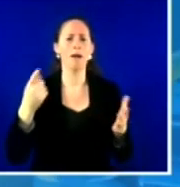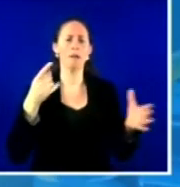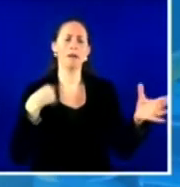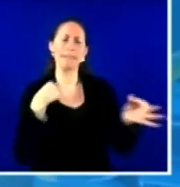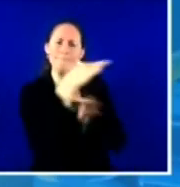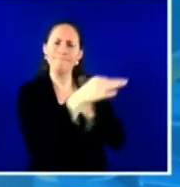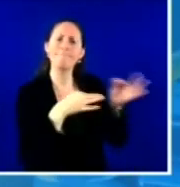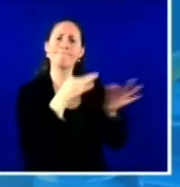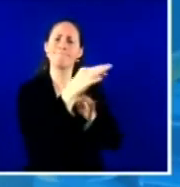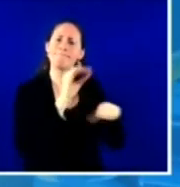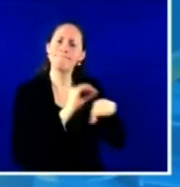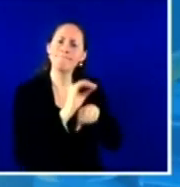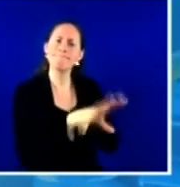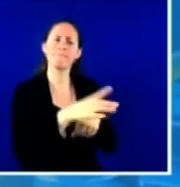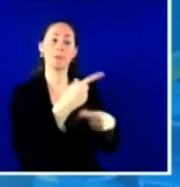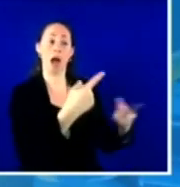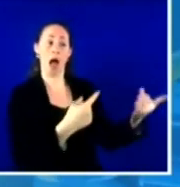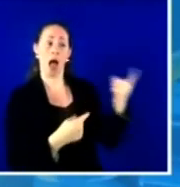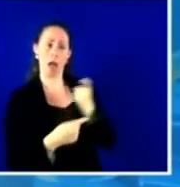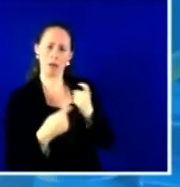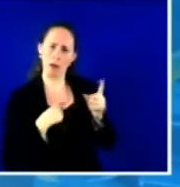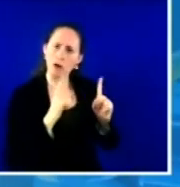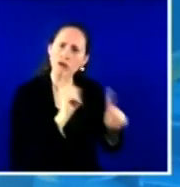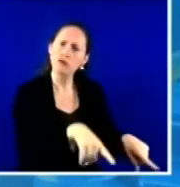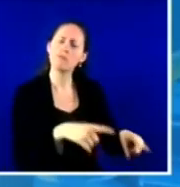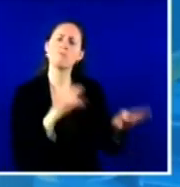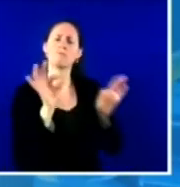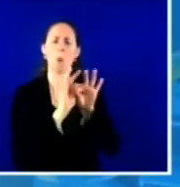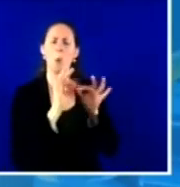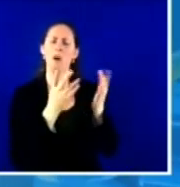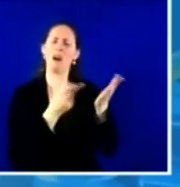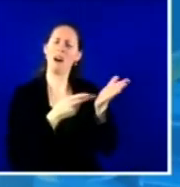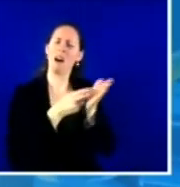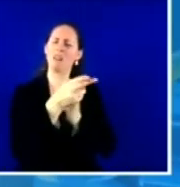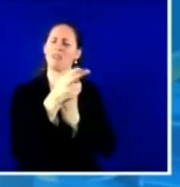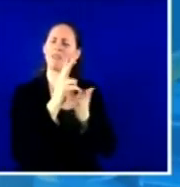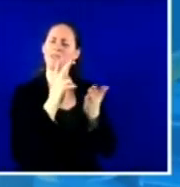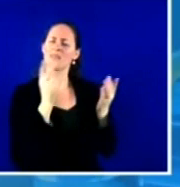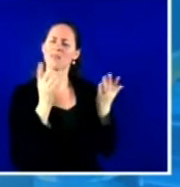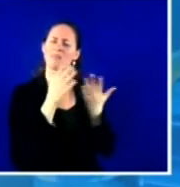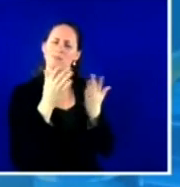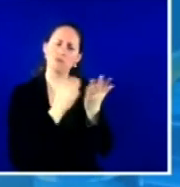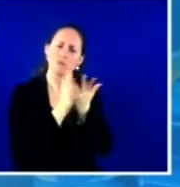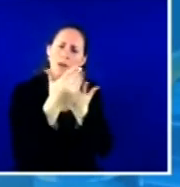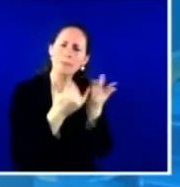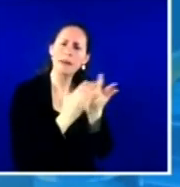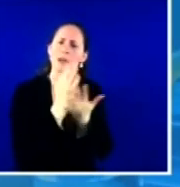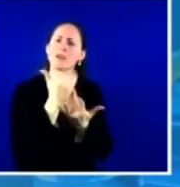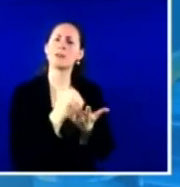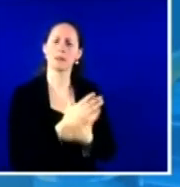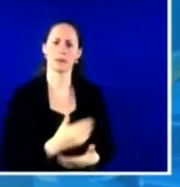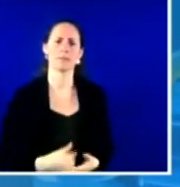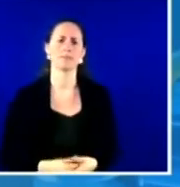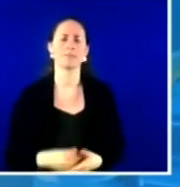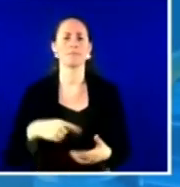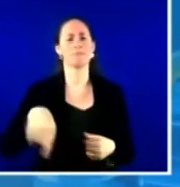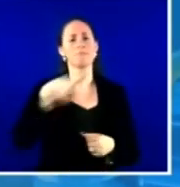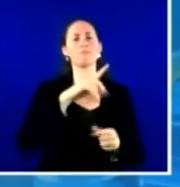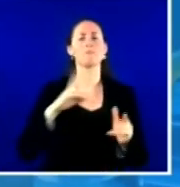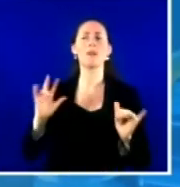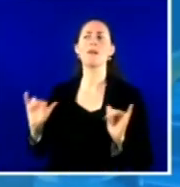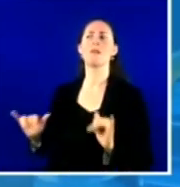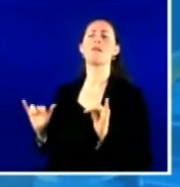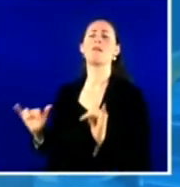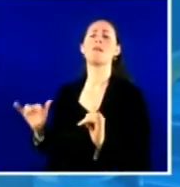honestly and transparently. And I, I think, uh, you know, I think the general public knows more about the vaccine development process than ever before,